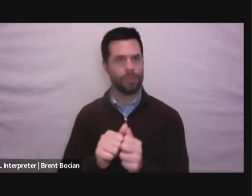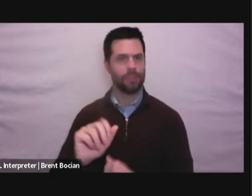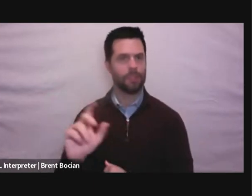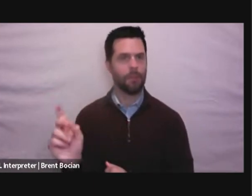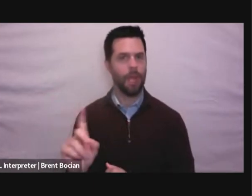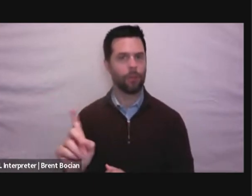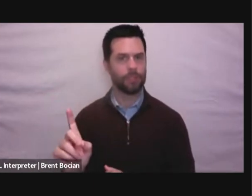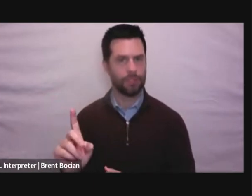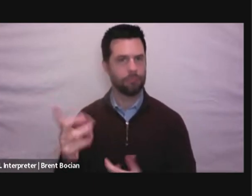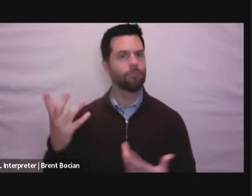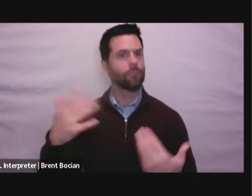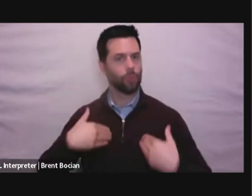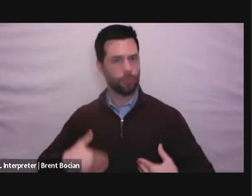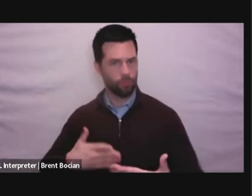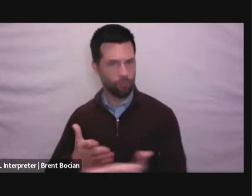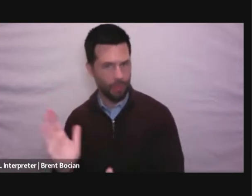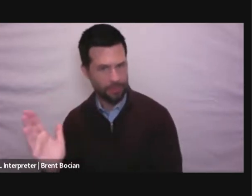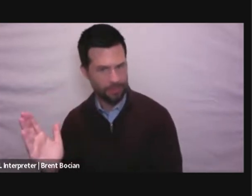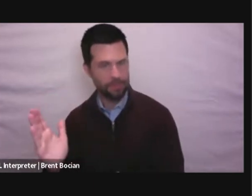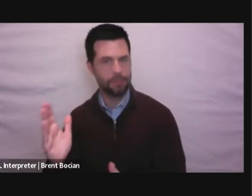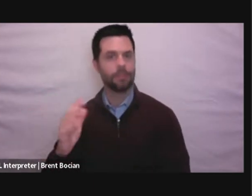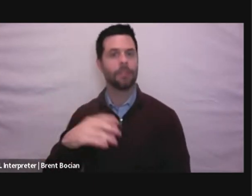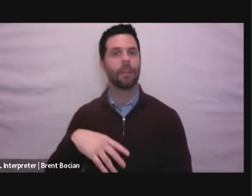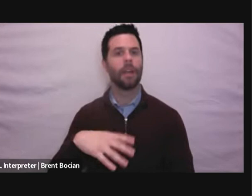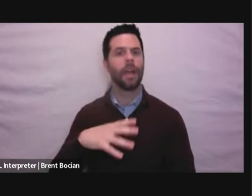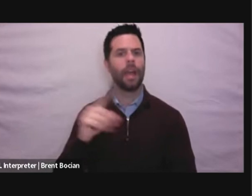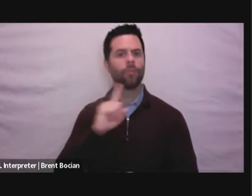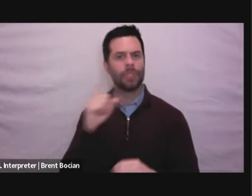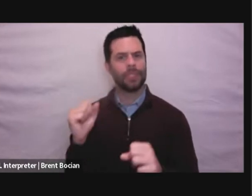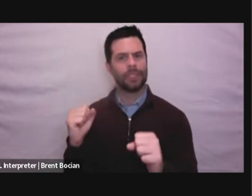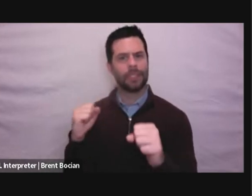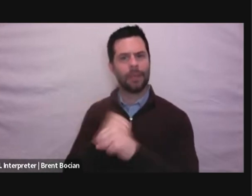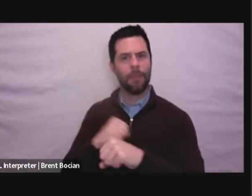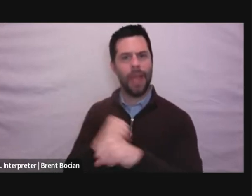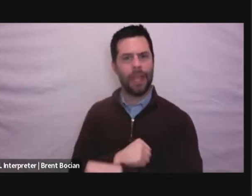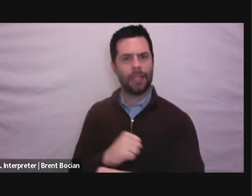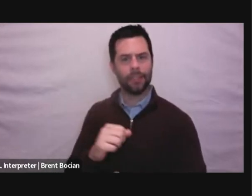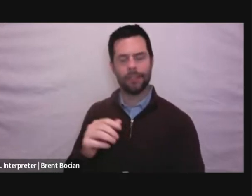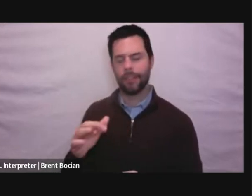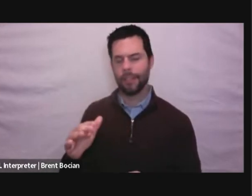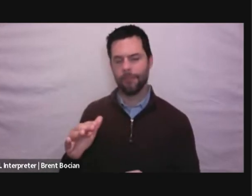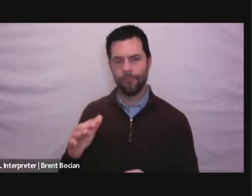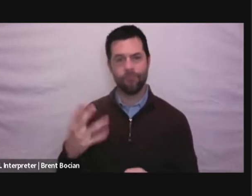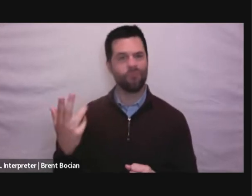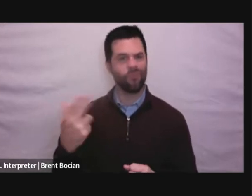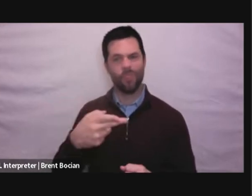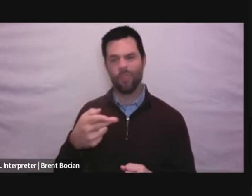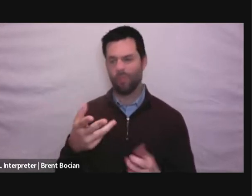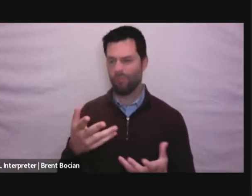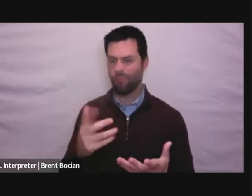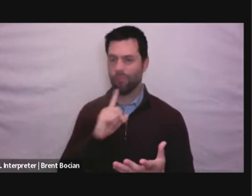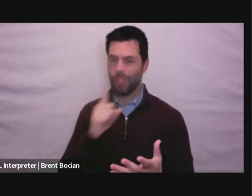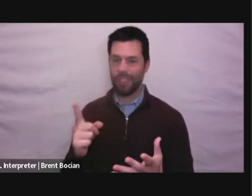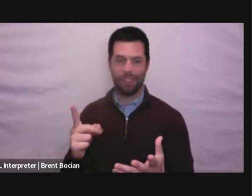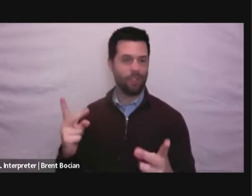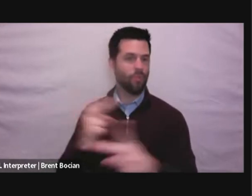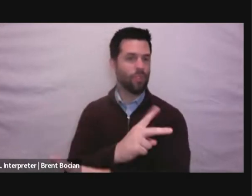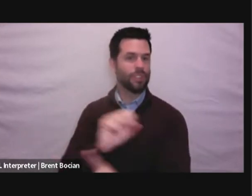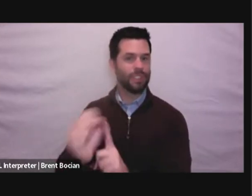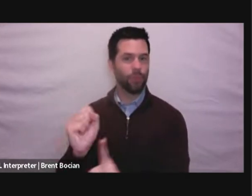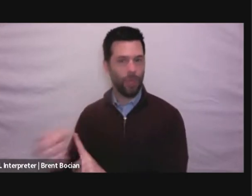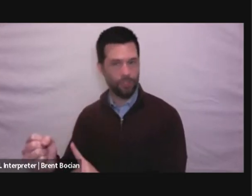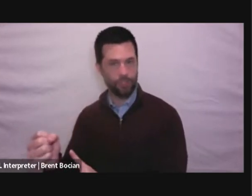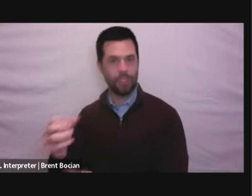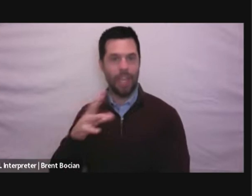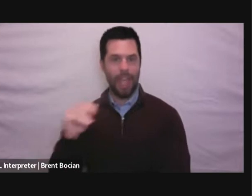on human rights, on combating humanity's worst and beating it with